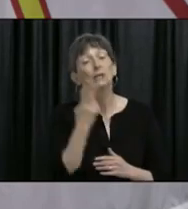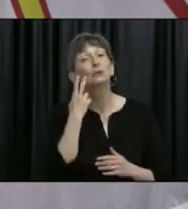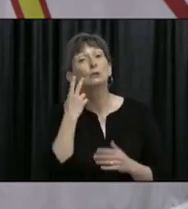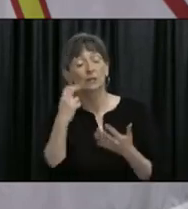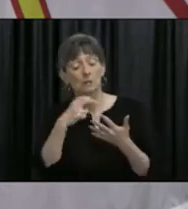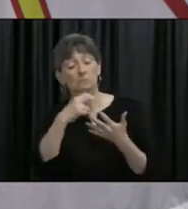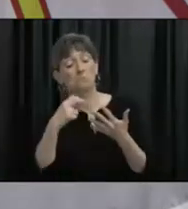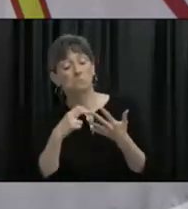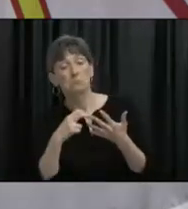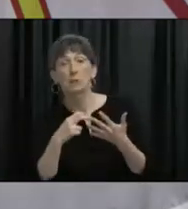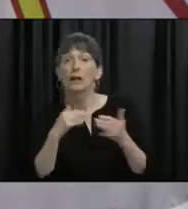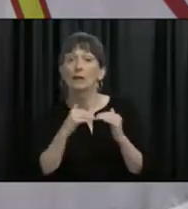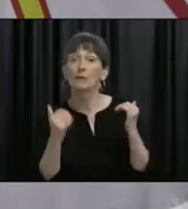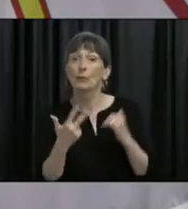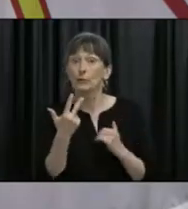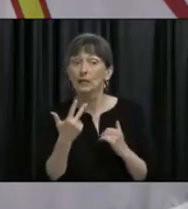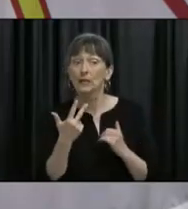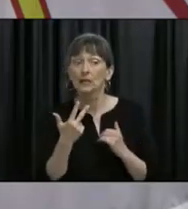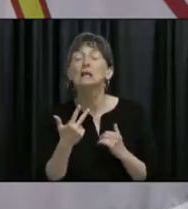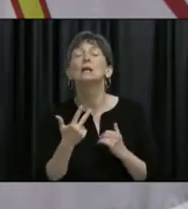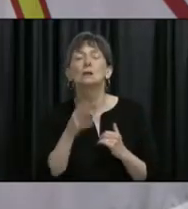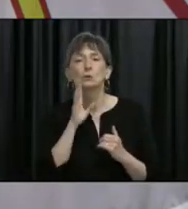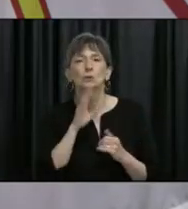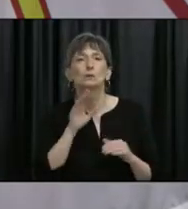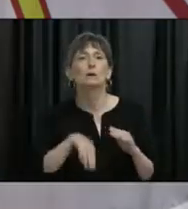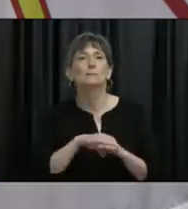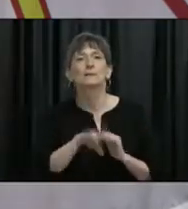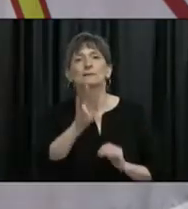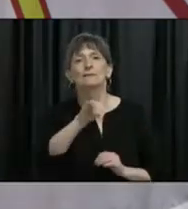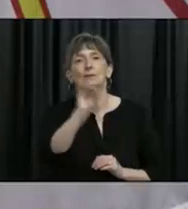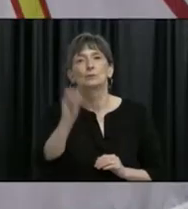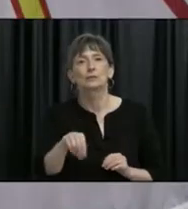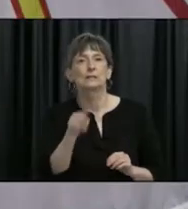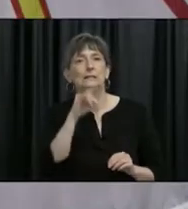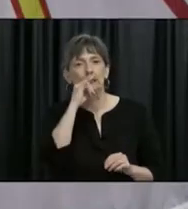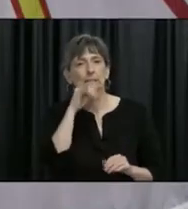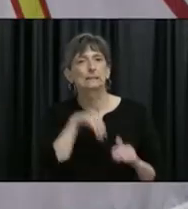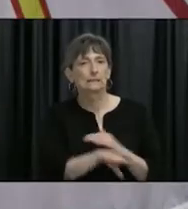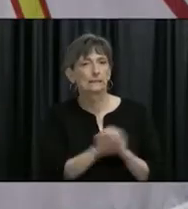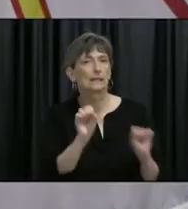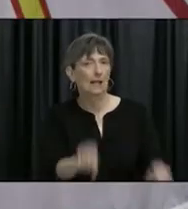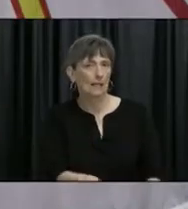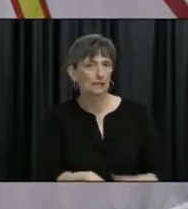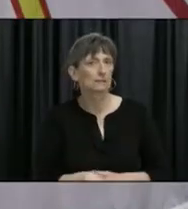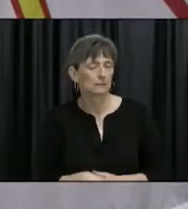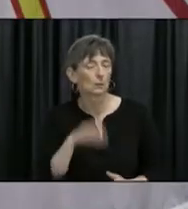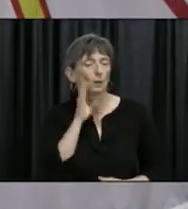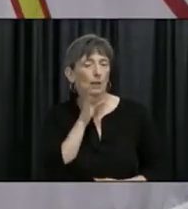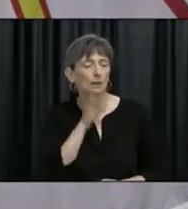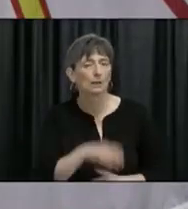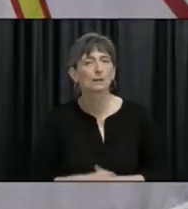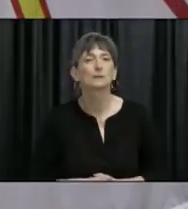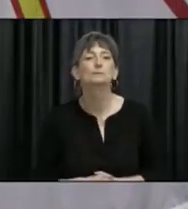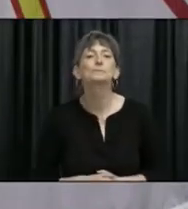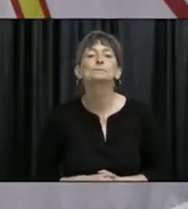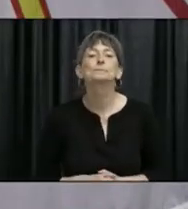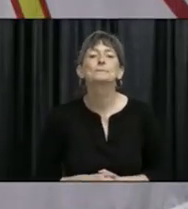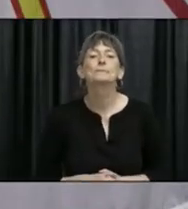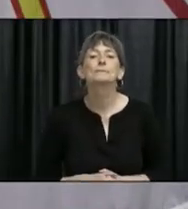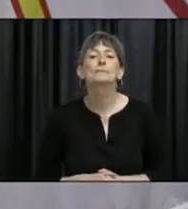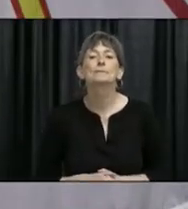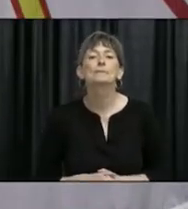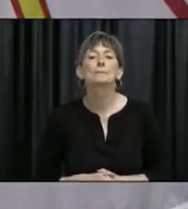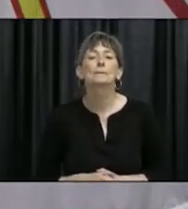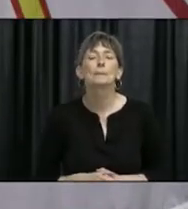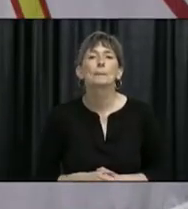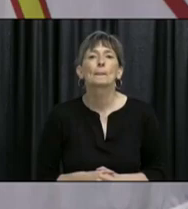Alert Level 3 expanded to a 70 percent capacity. Now before I pass it over to the Minister today, have just a